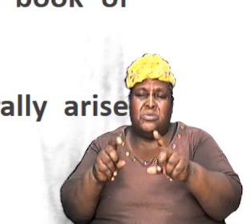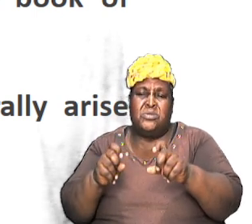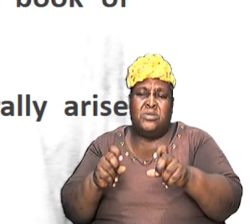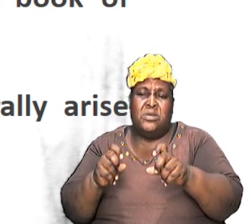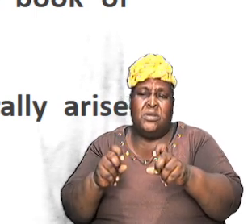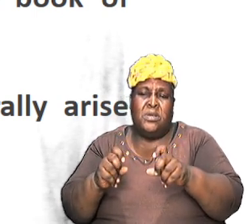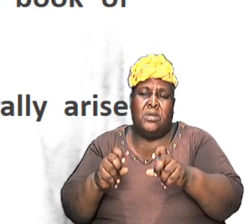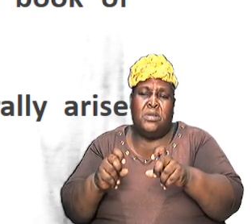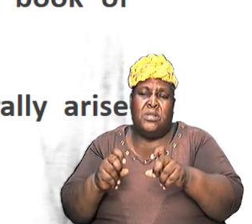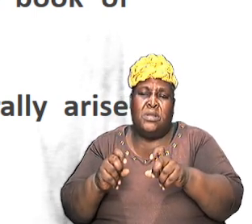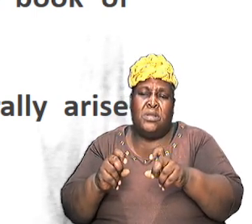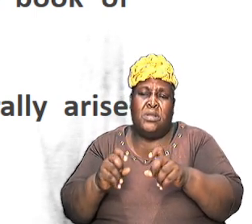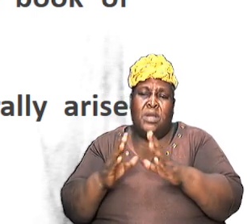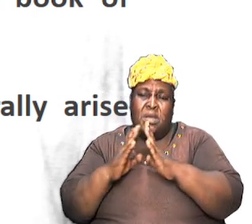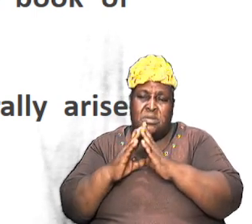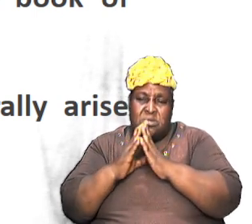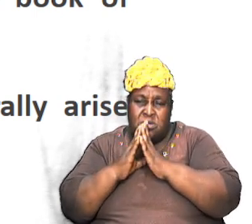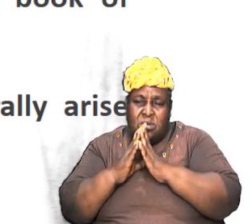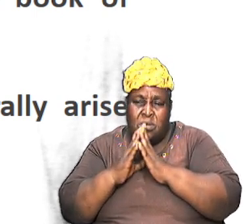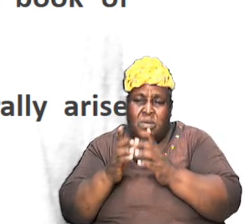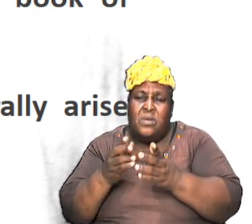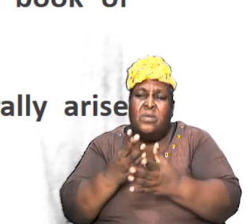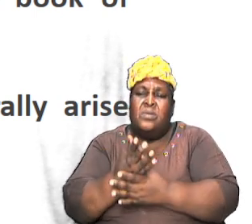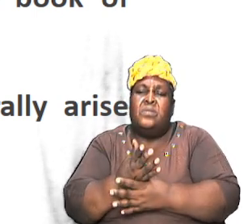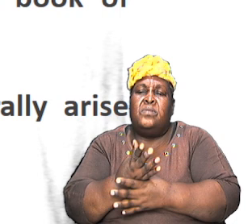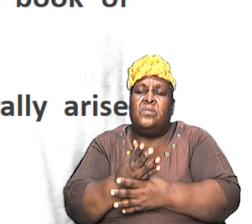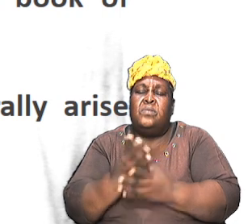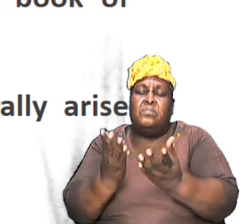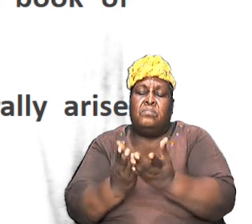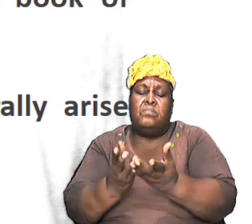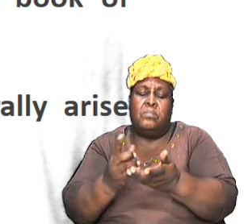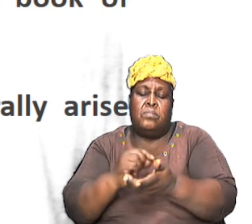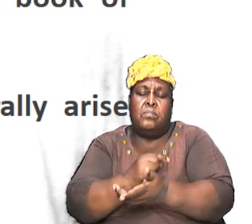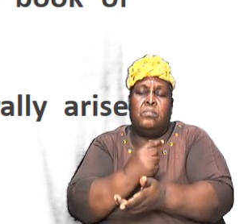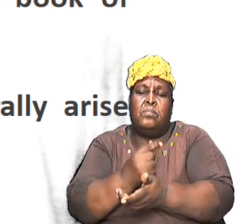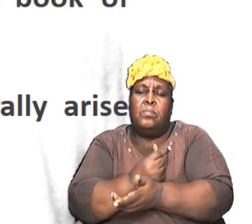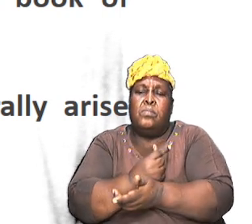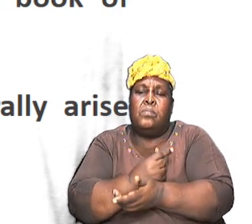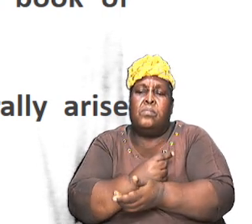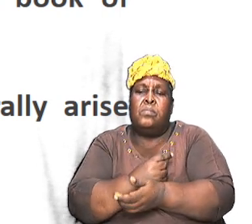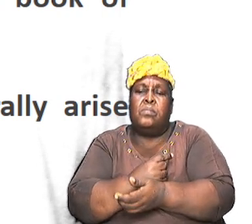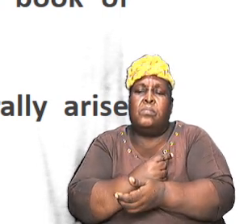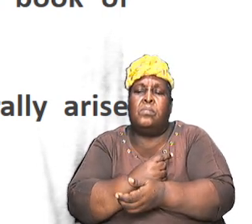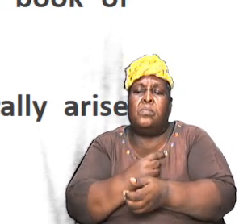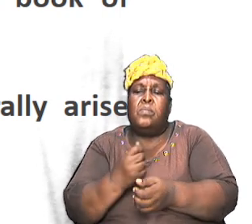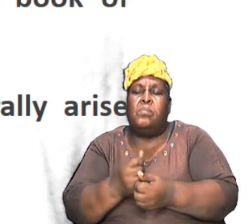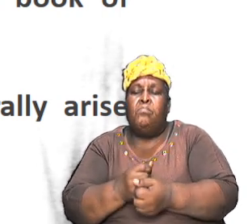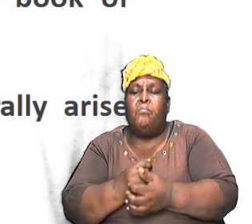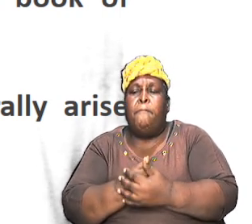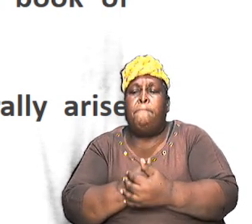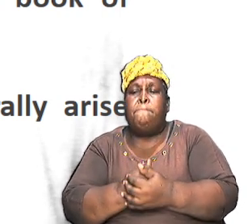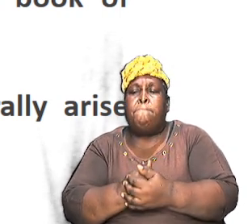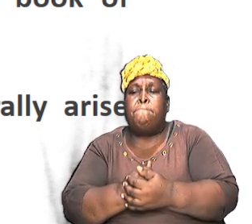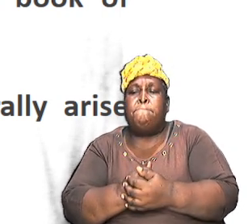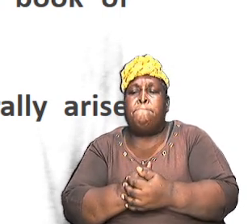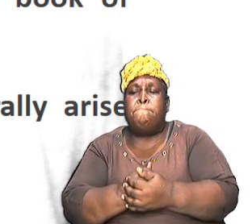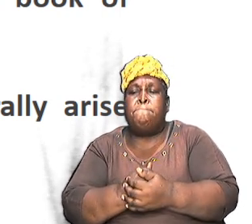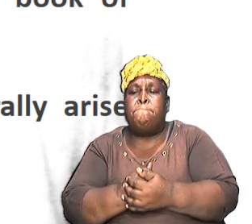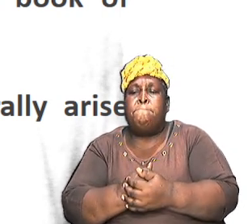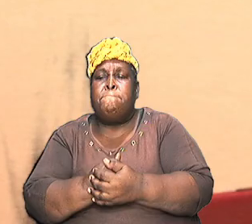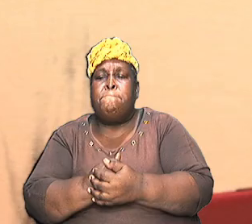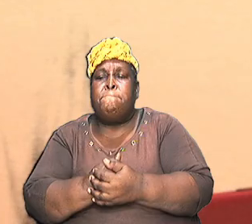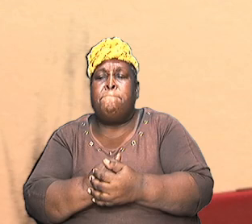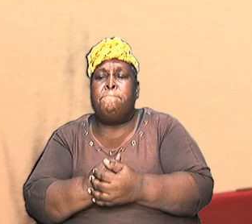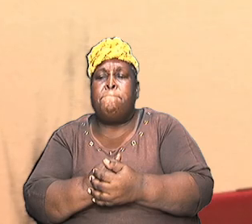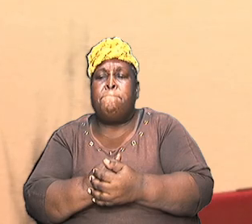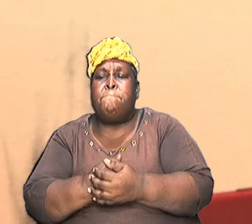as a result of going through the book of Genesis right the hard questions that arise as a result of going through